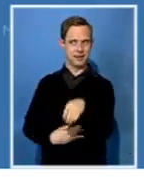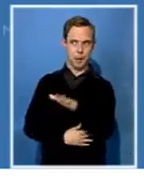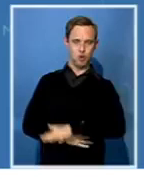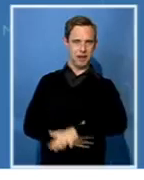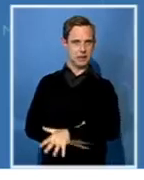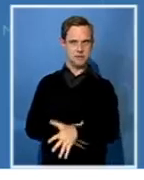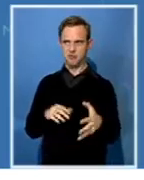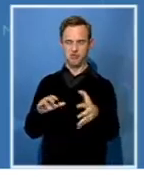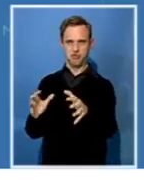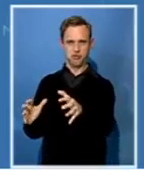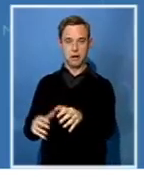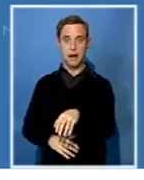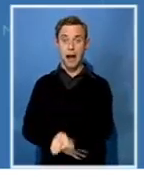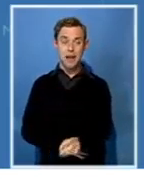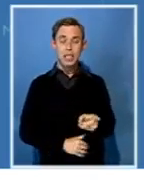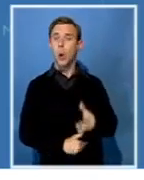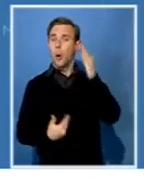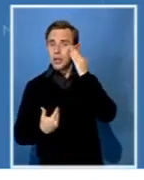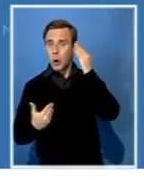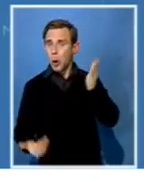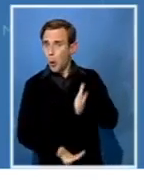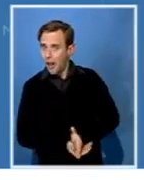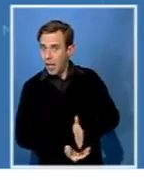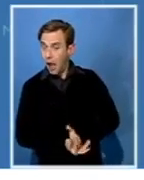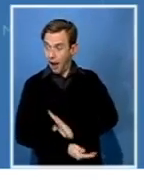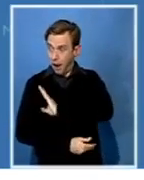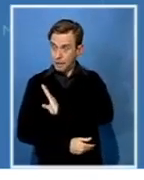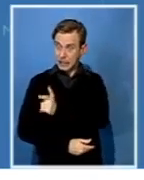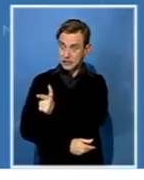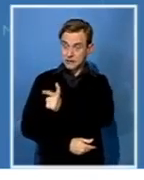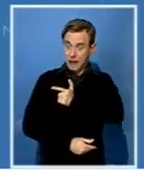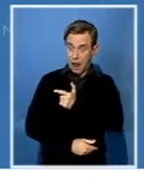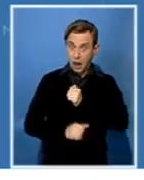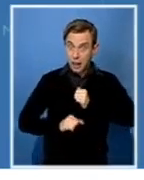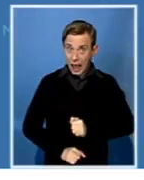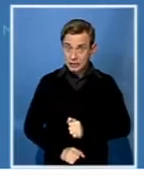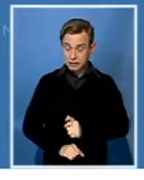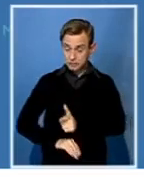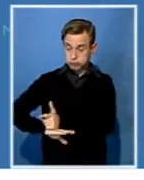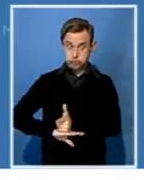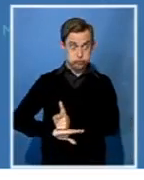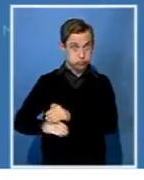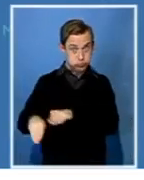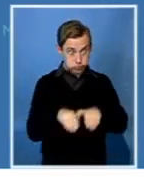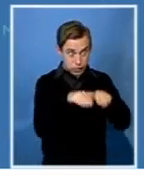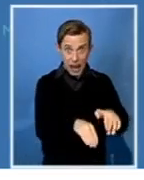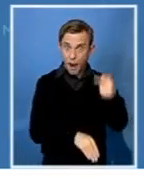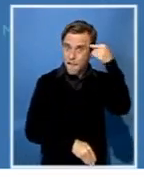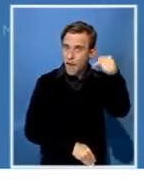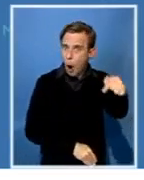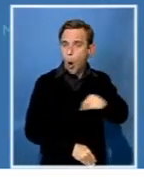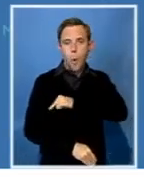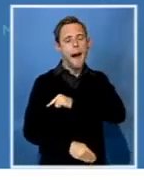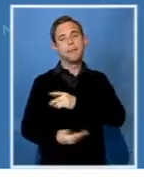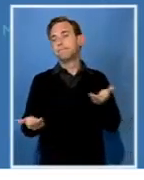until we get an official position from either the military or from the government, at the present moment, it's all speculation as to why